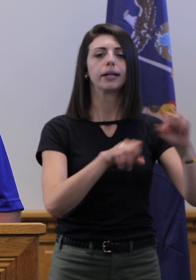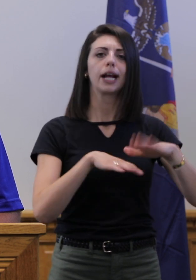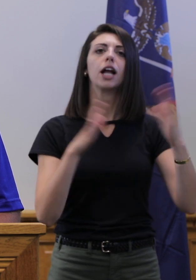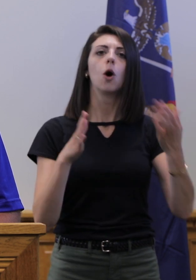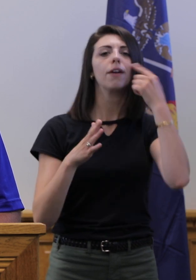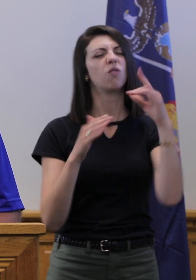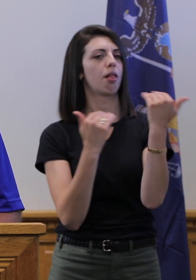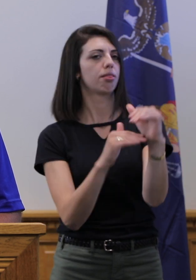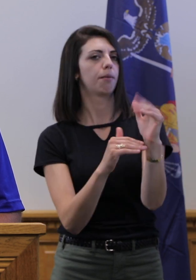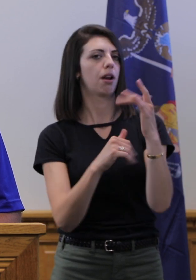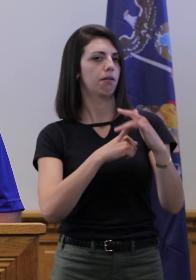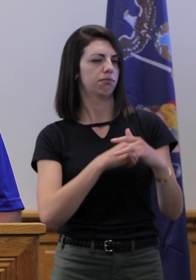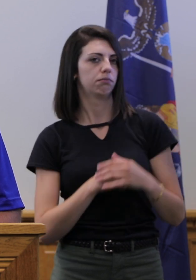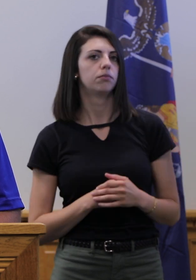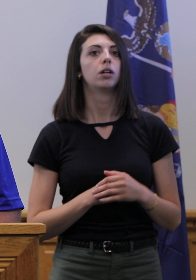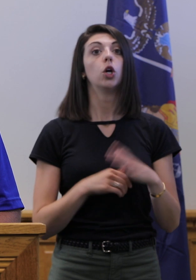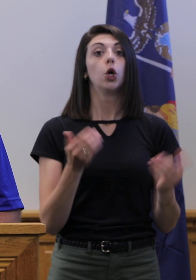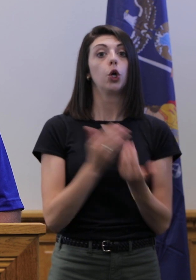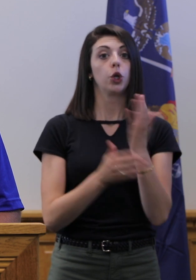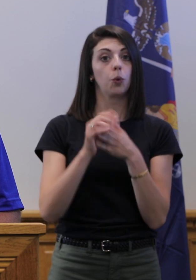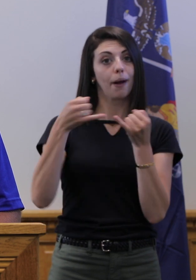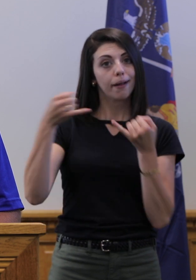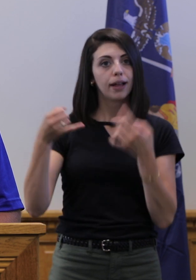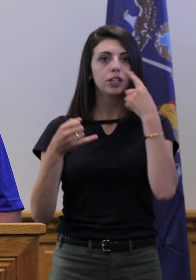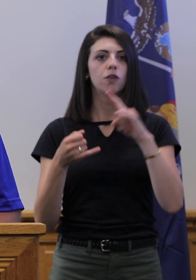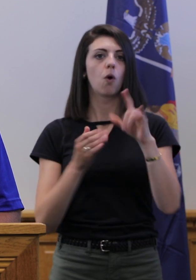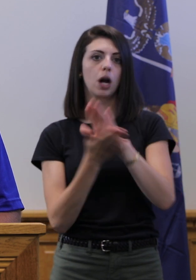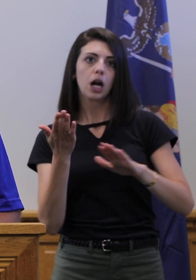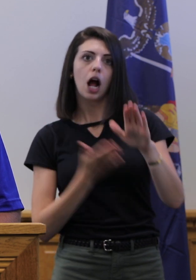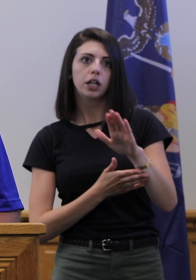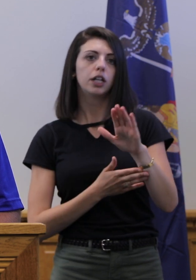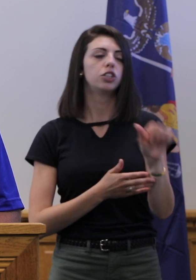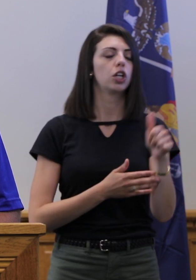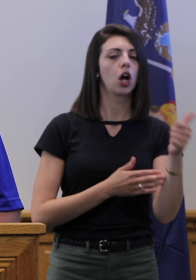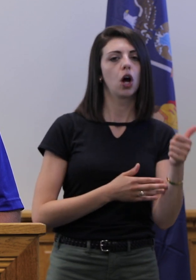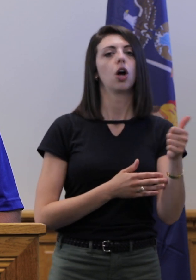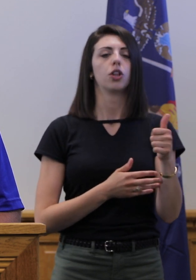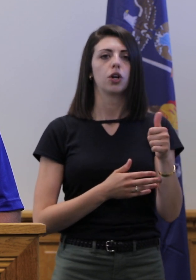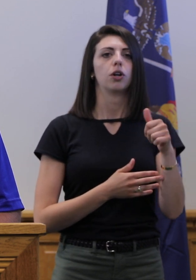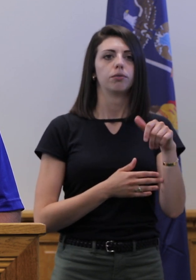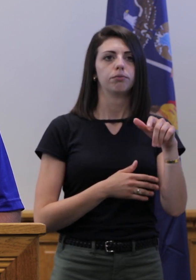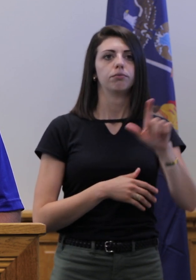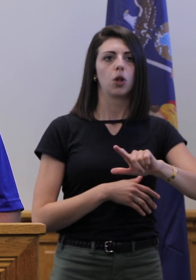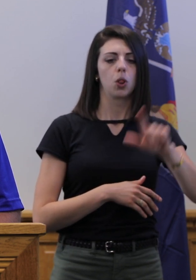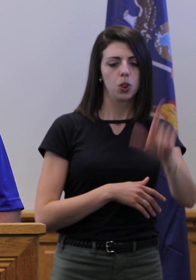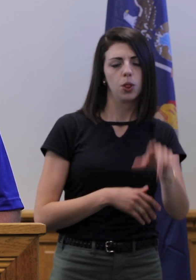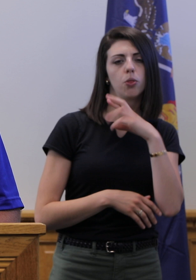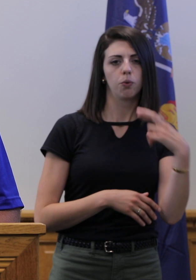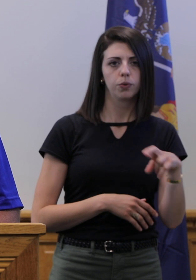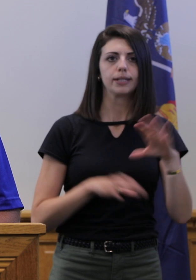were also issued for colleges and additional low-risk indoor and outdoor activities, so we are making progress.